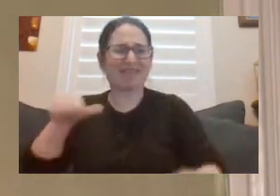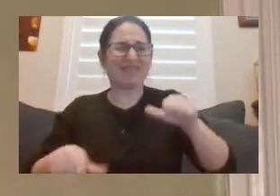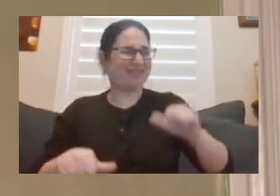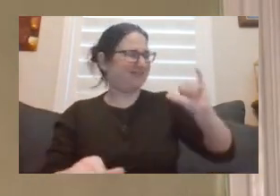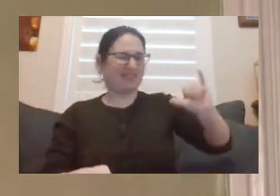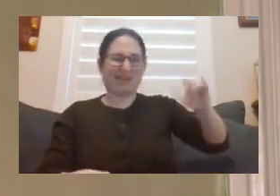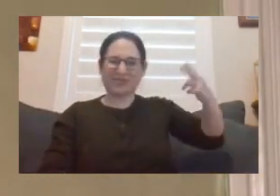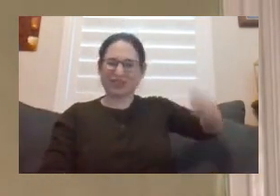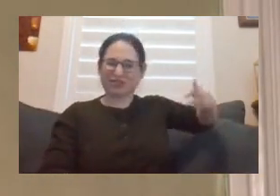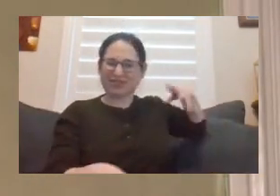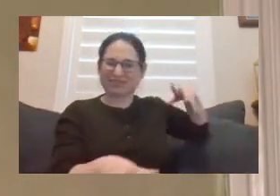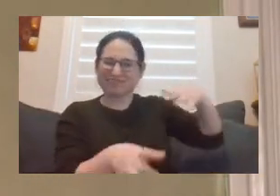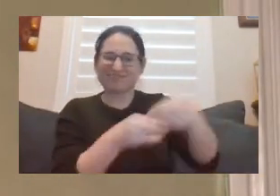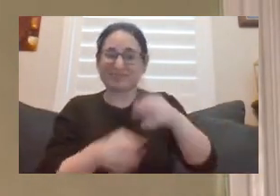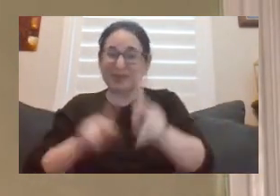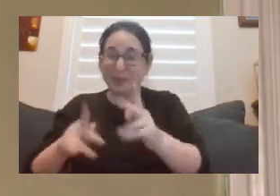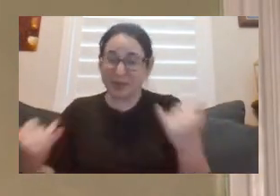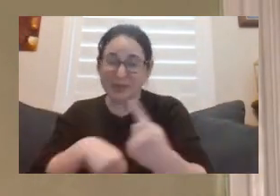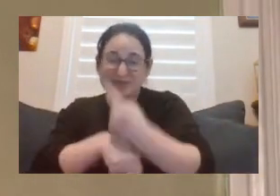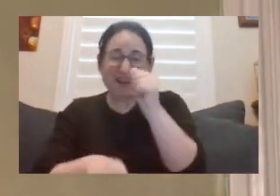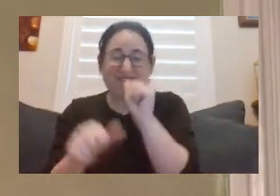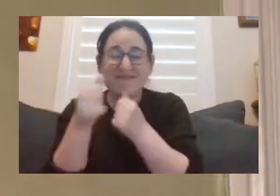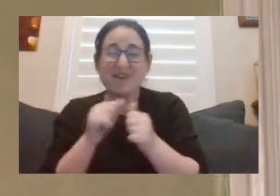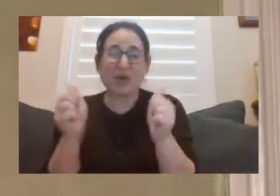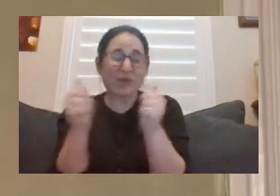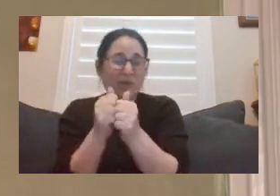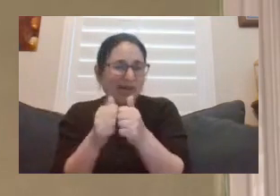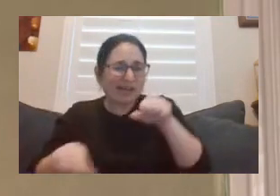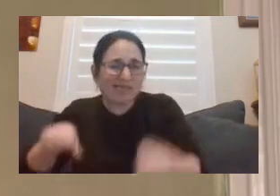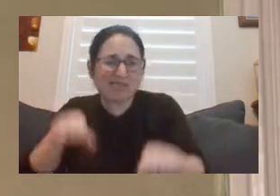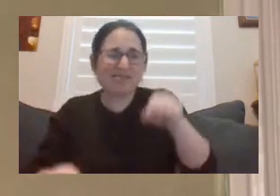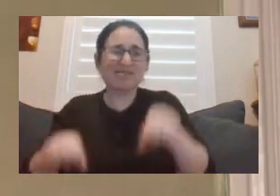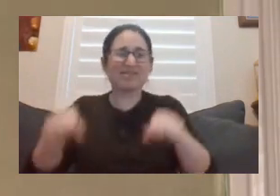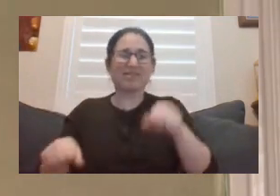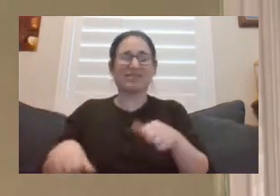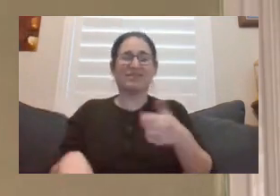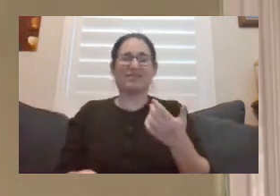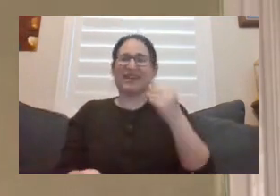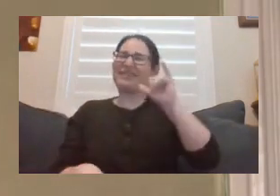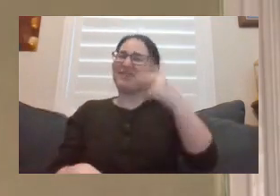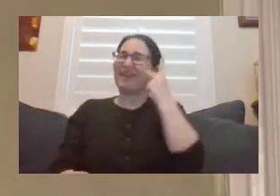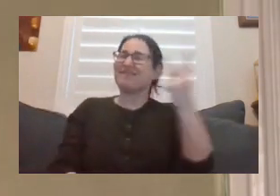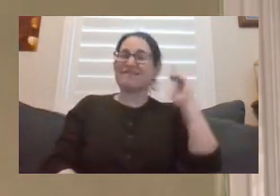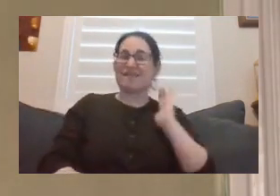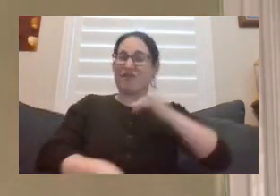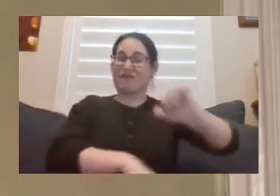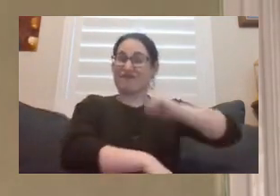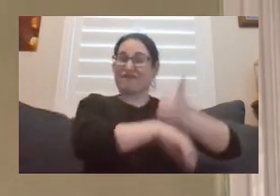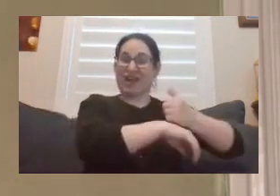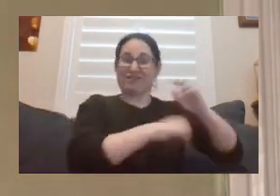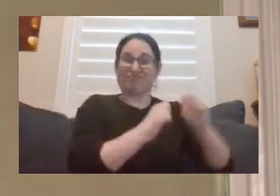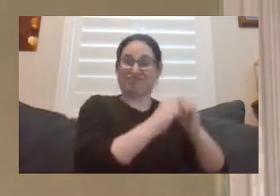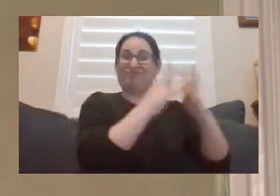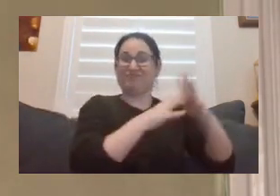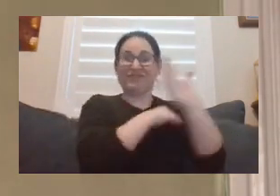are coping with uncertainty in their lives, people who lived during the founding of our nation needed to push past this uncertainty and make the best of their